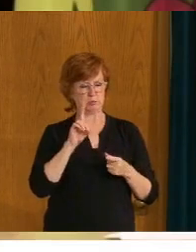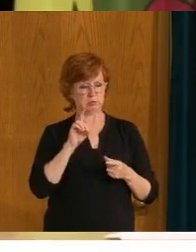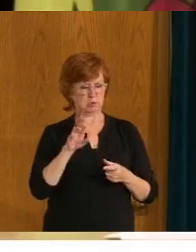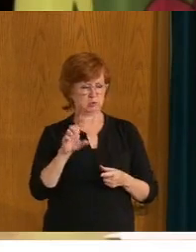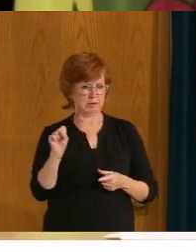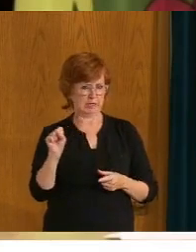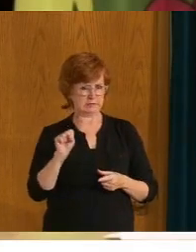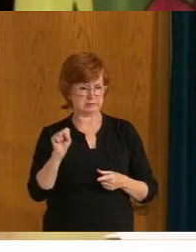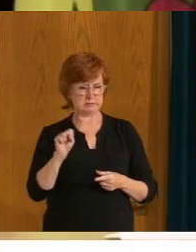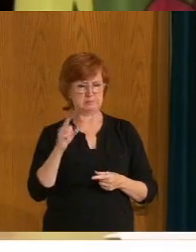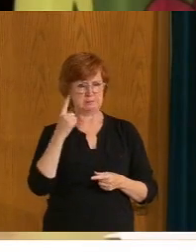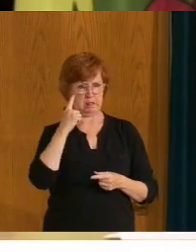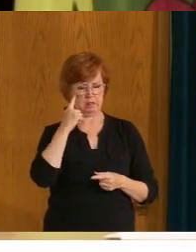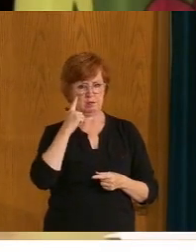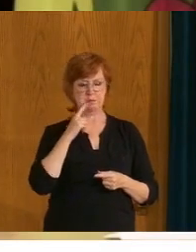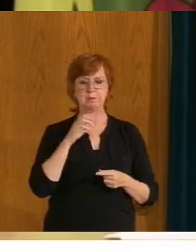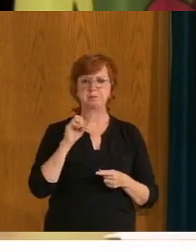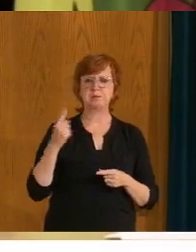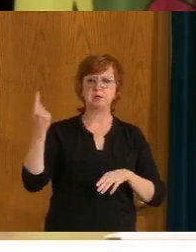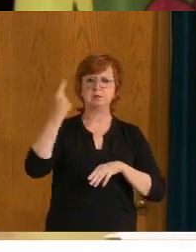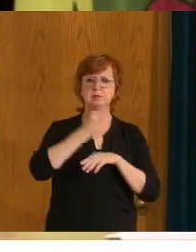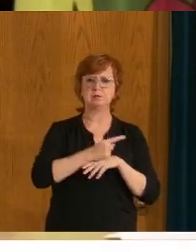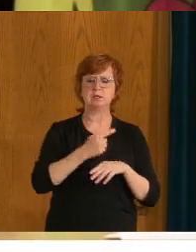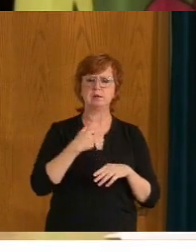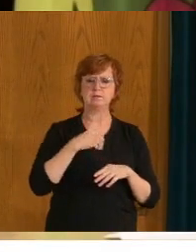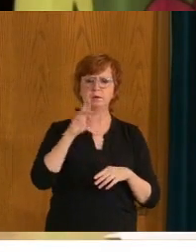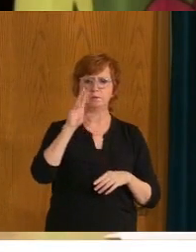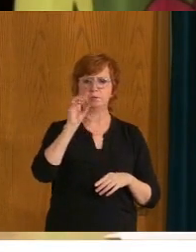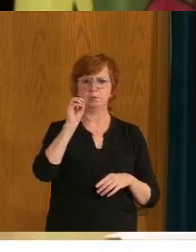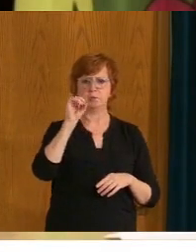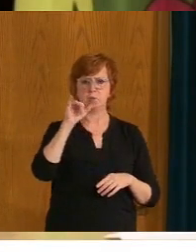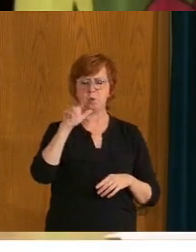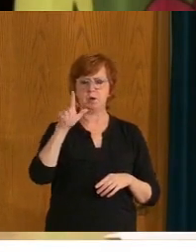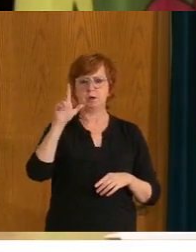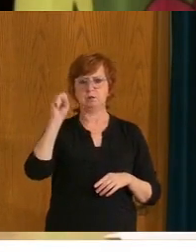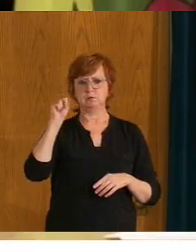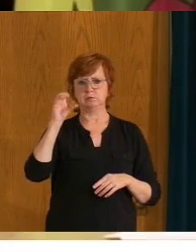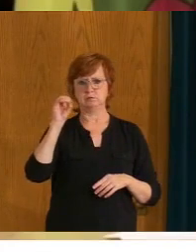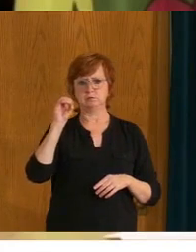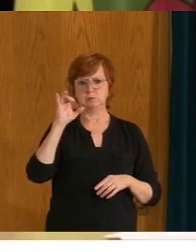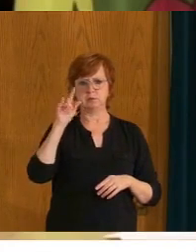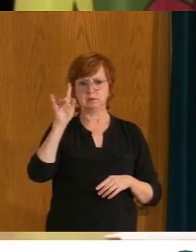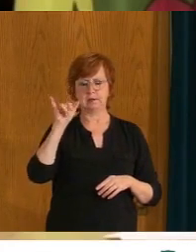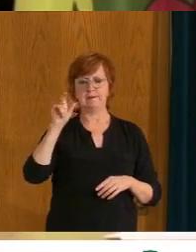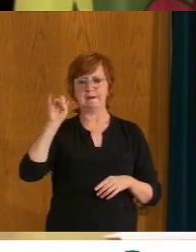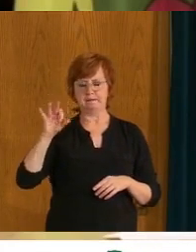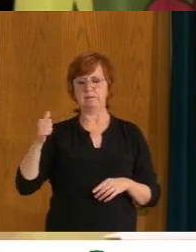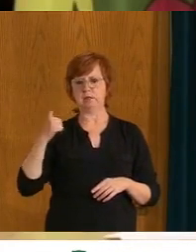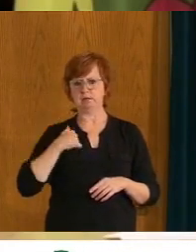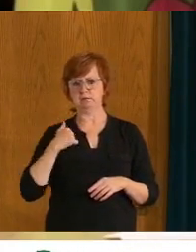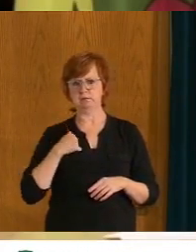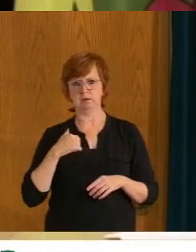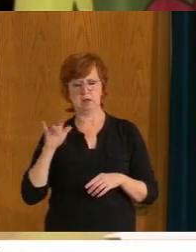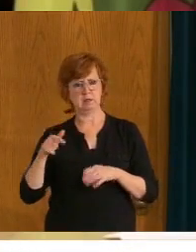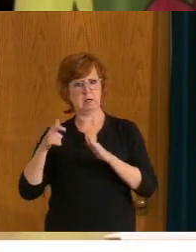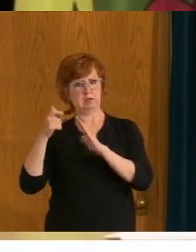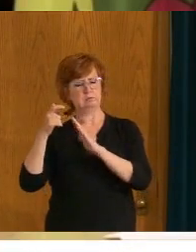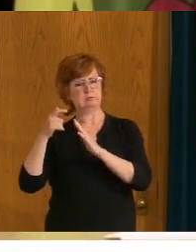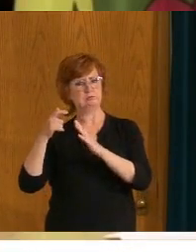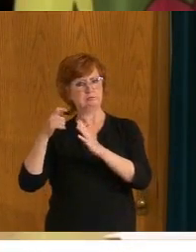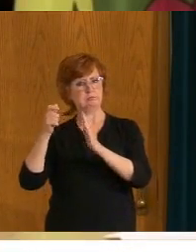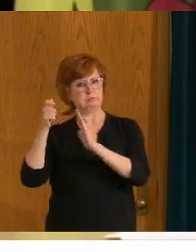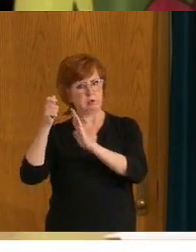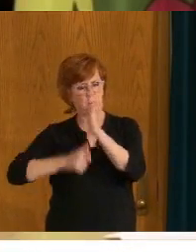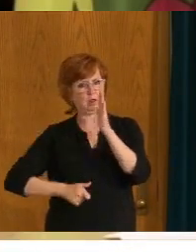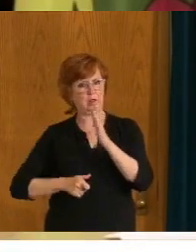there was a study that came up today of the Royal Society of Canada drawing on some previous findings,